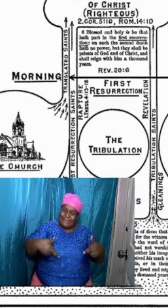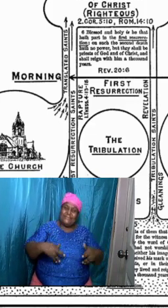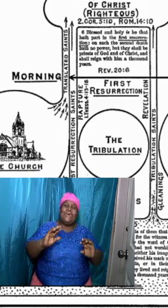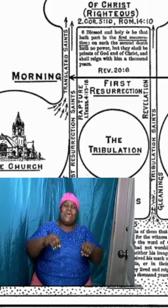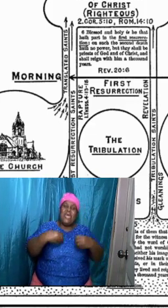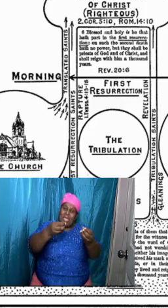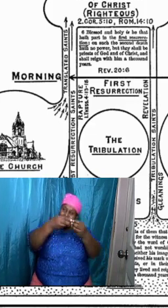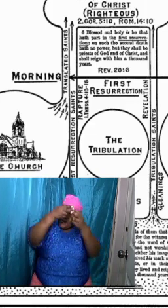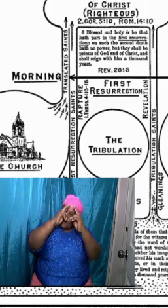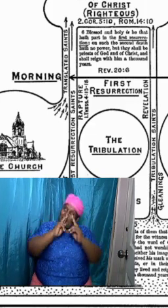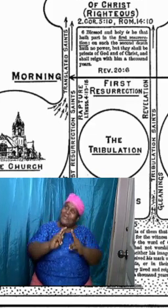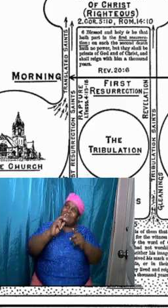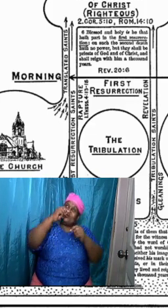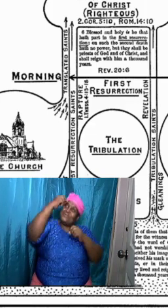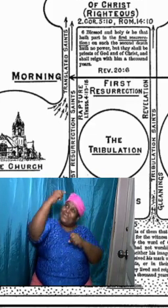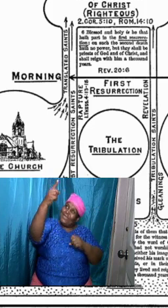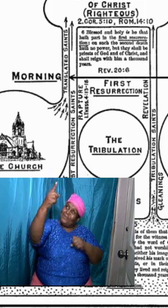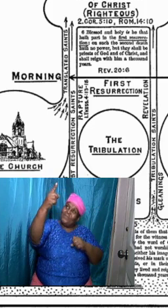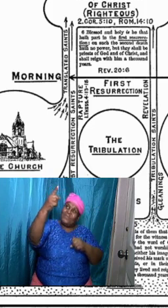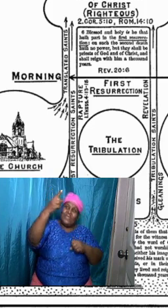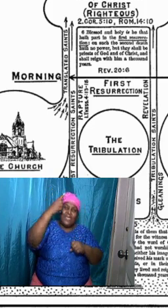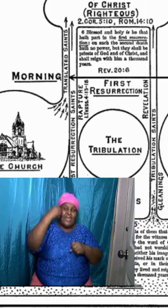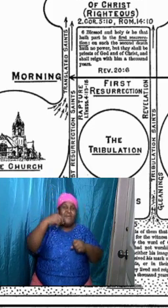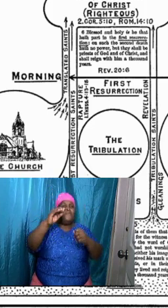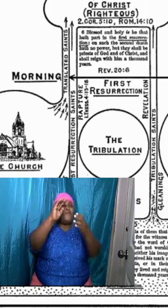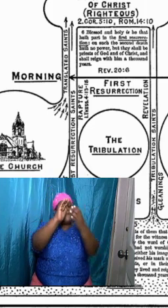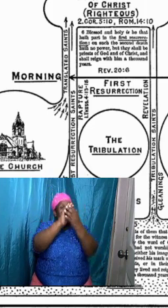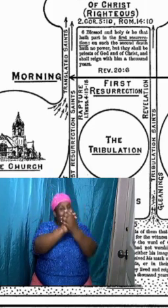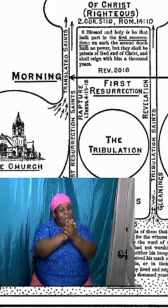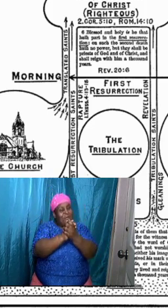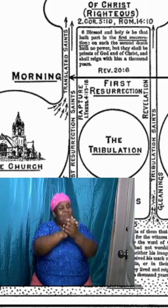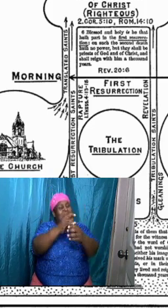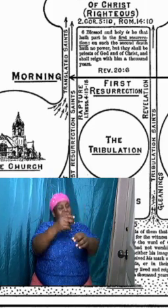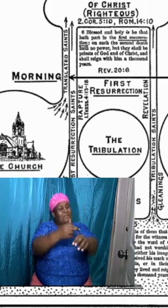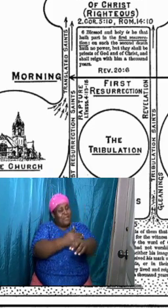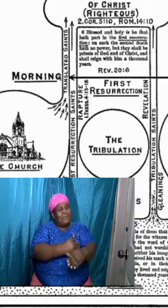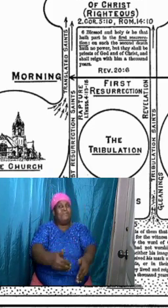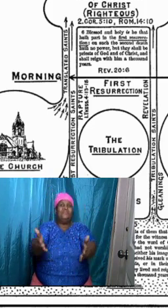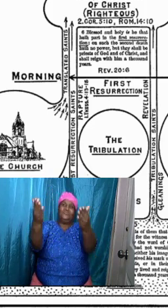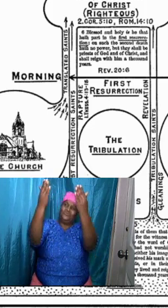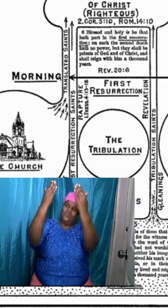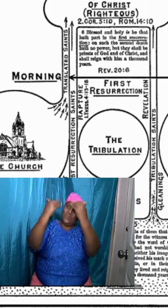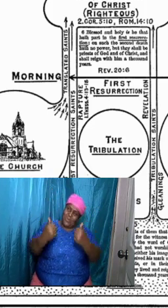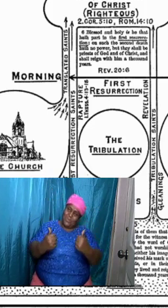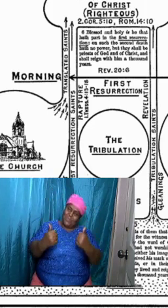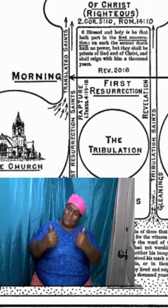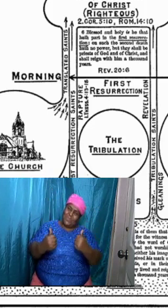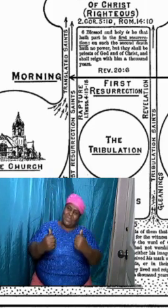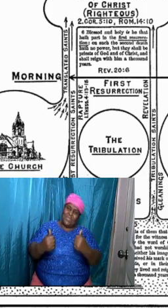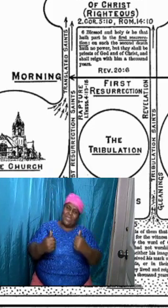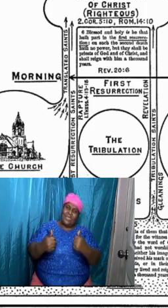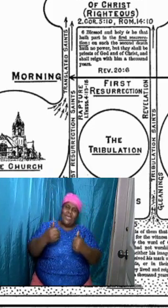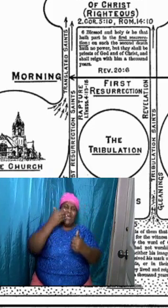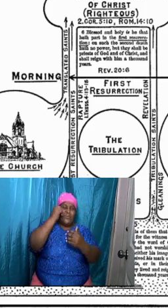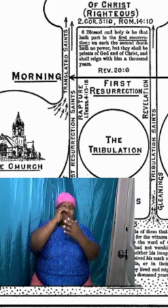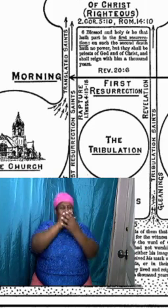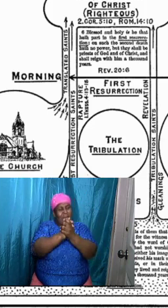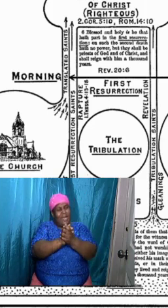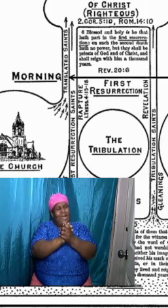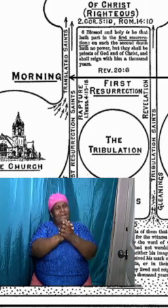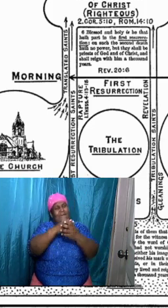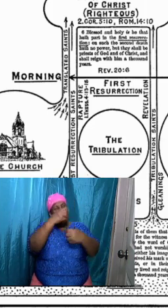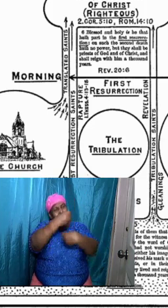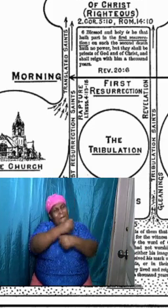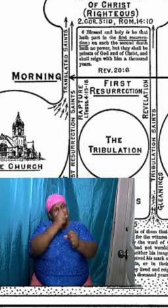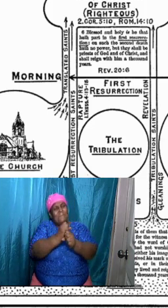honor to Him. For the marriage of the Lamb is come, and His wife hath made